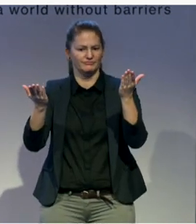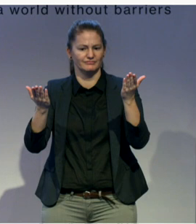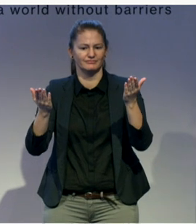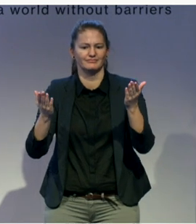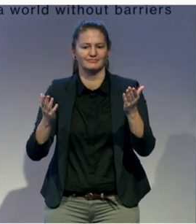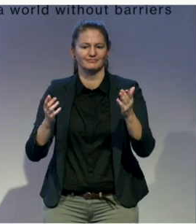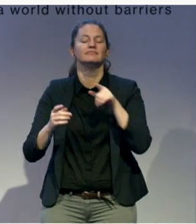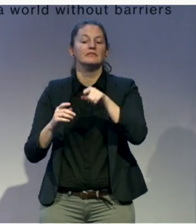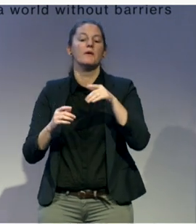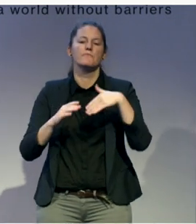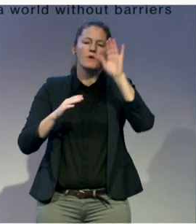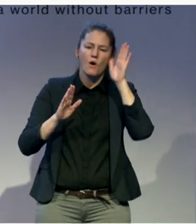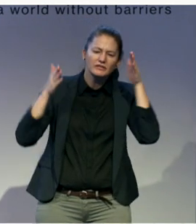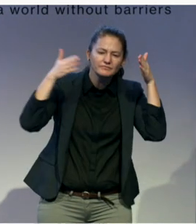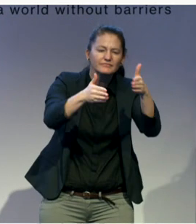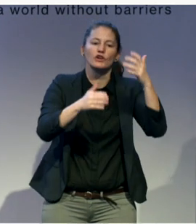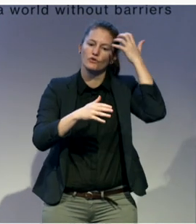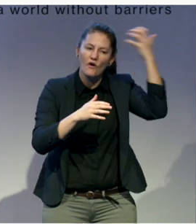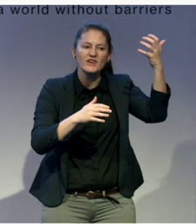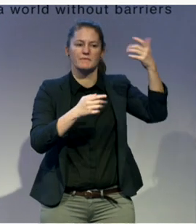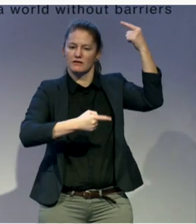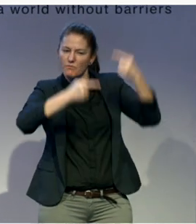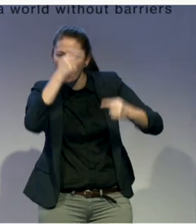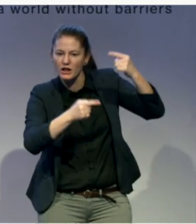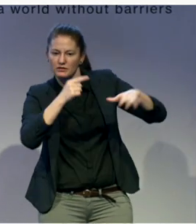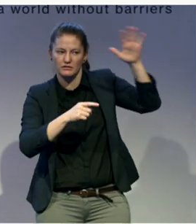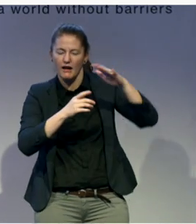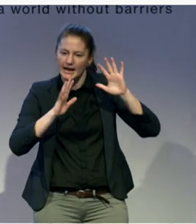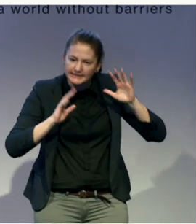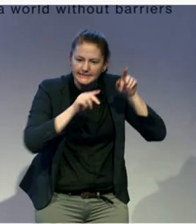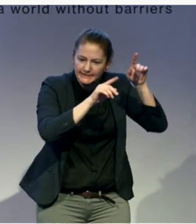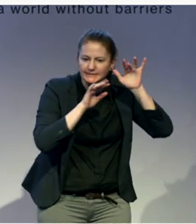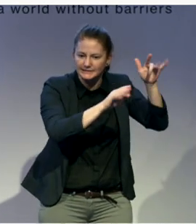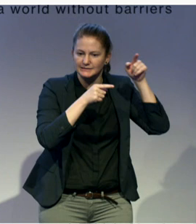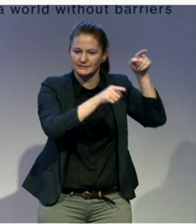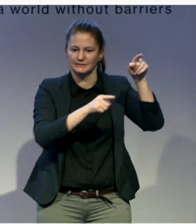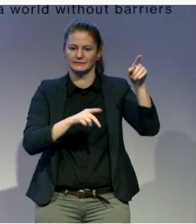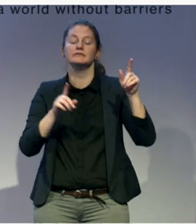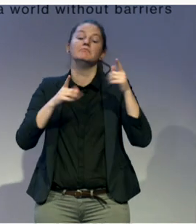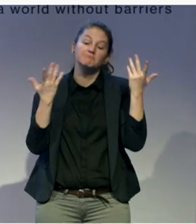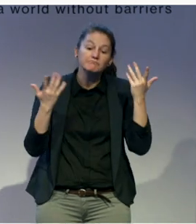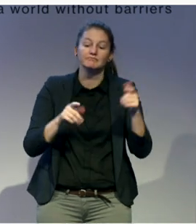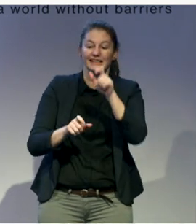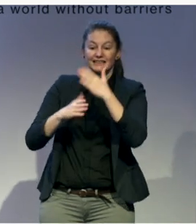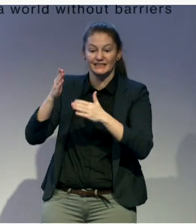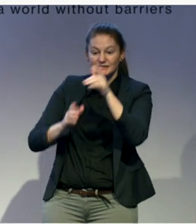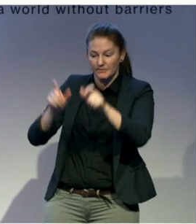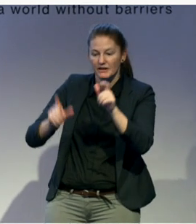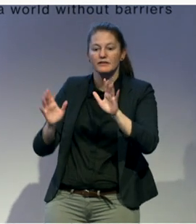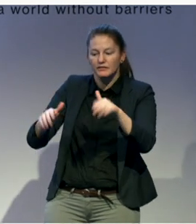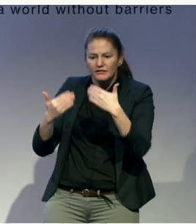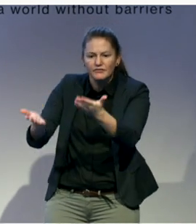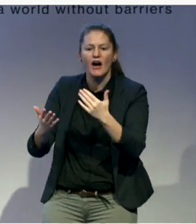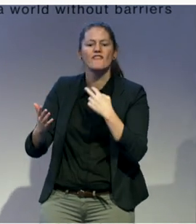Political participation is of the utmost importance. It gives each citizen a voice of how they will be governed, and it's something that each citizen should be